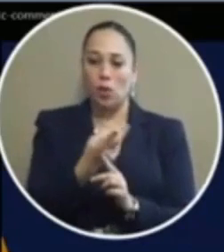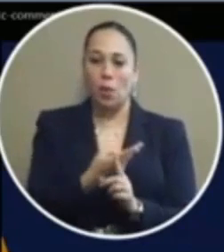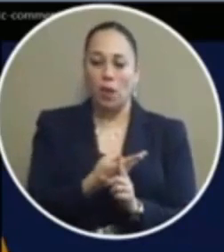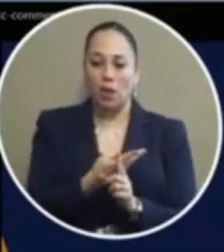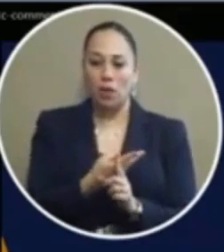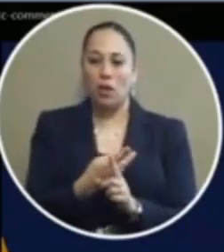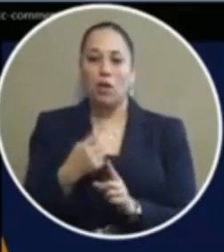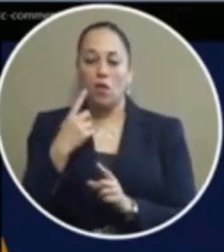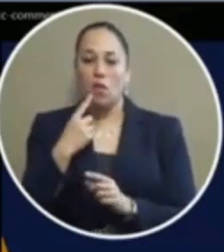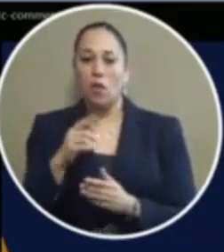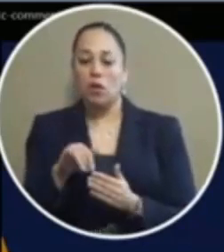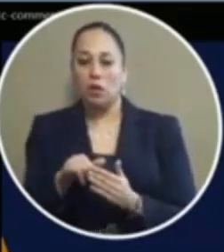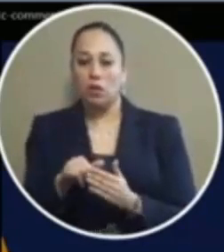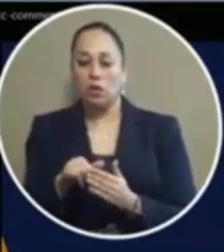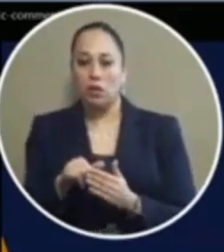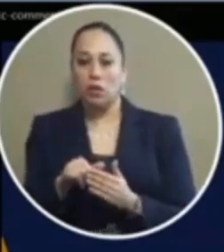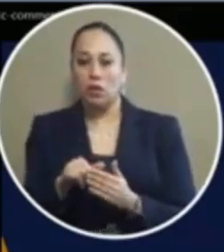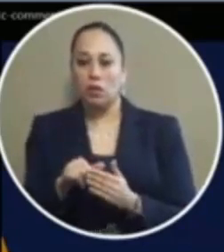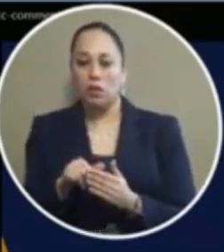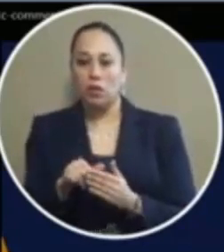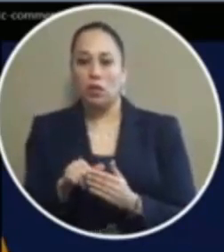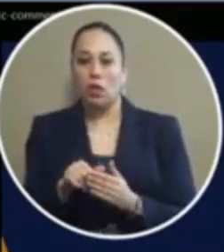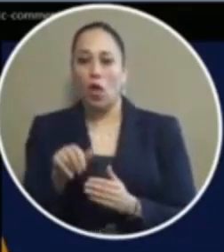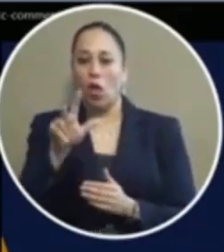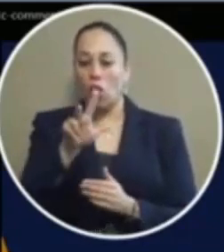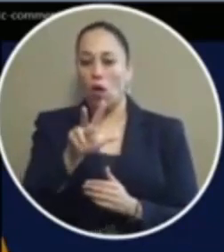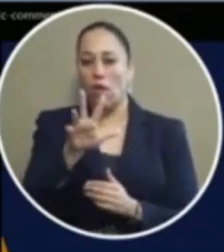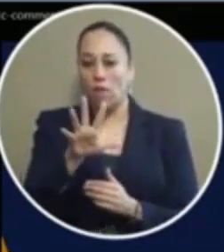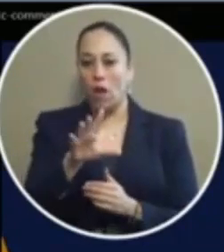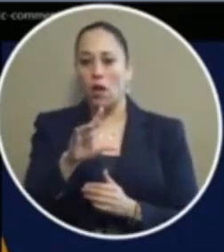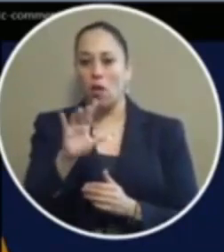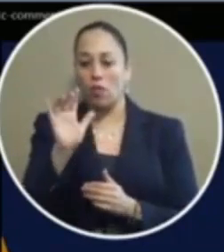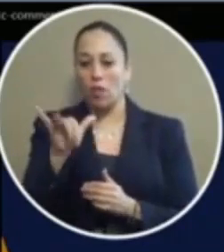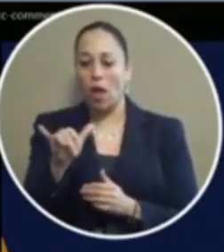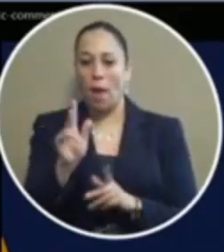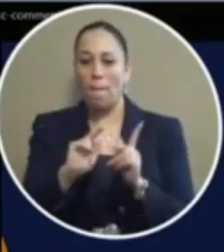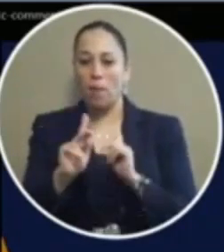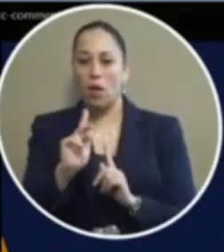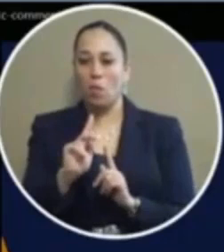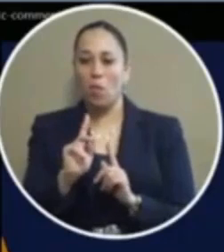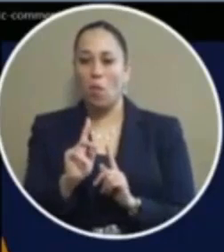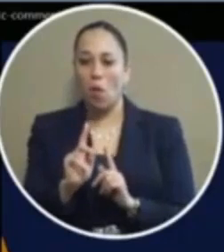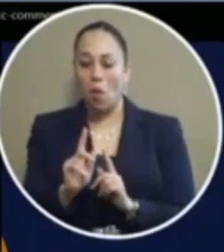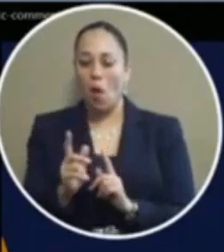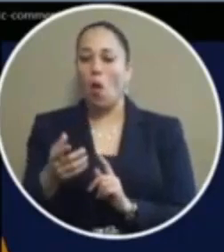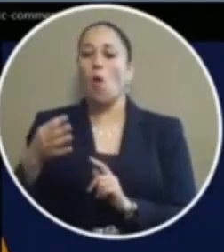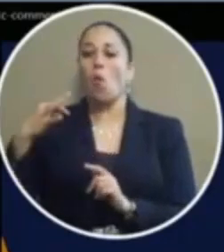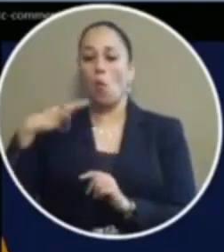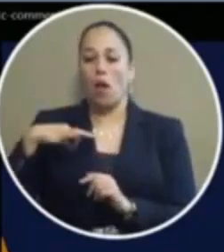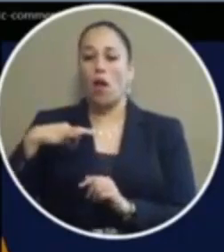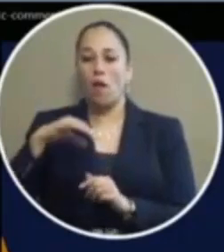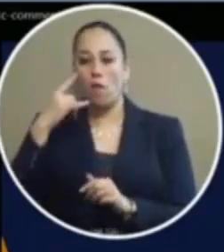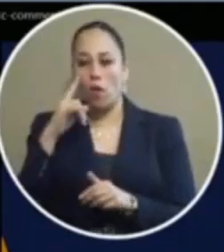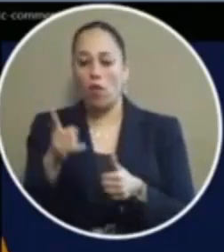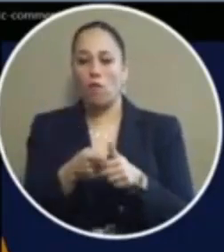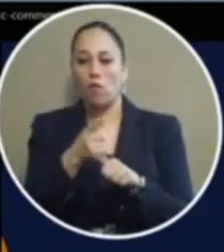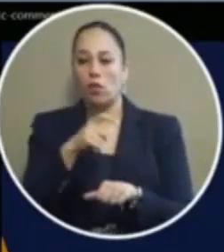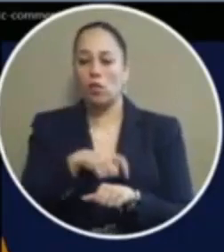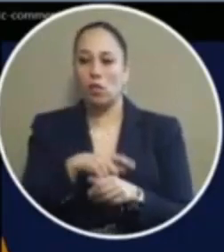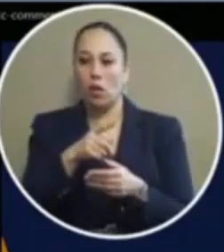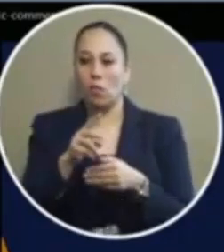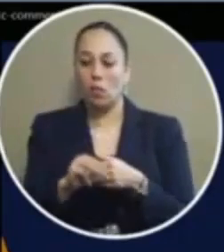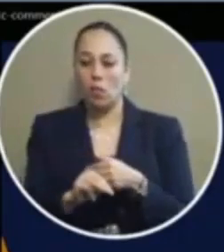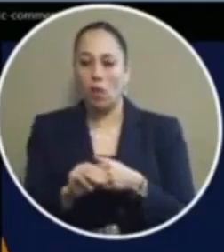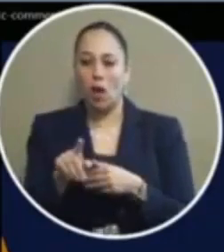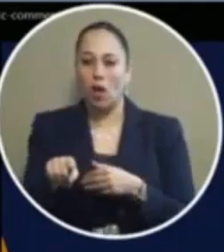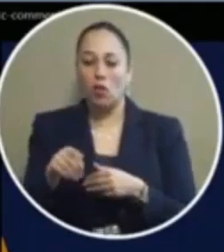january and february only 35 of those people qualified for the first chance program you